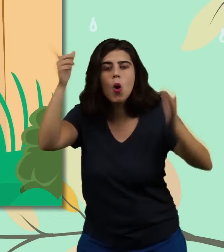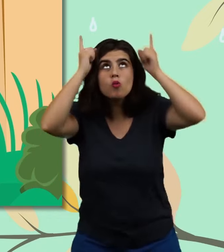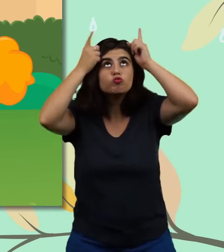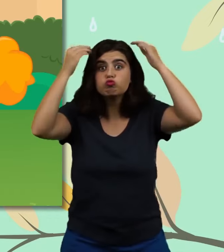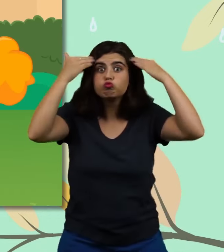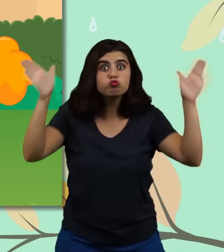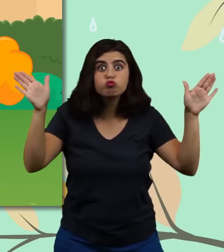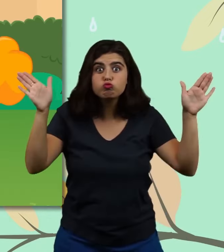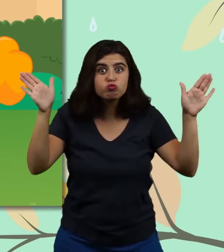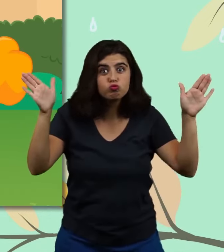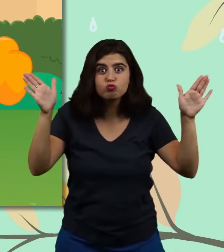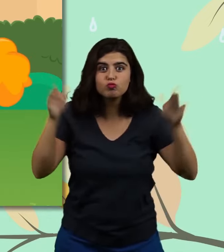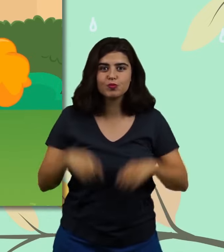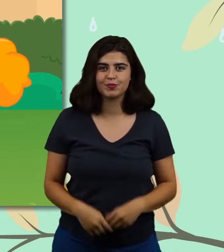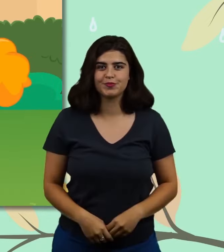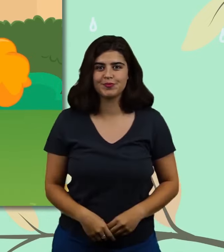doesn't know